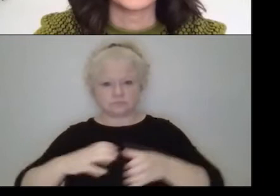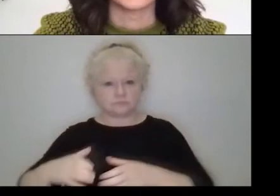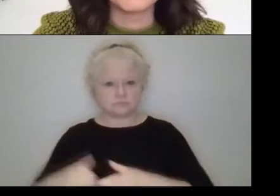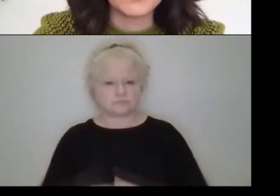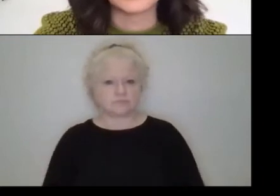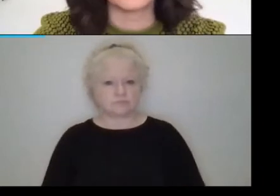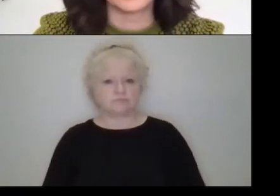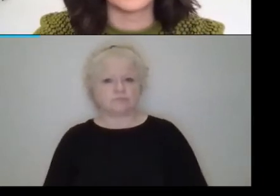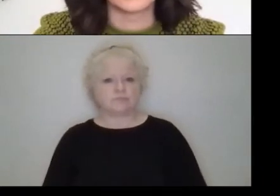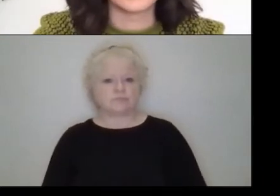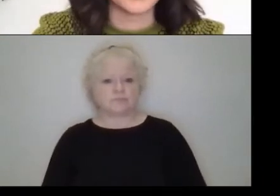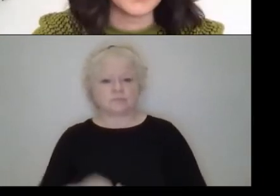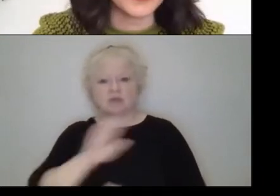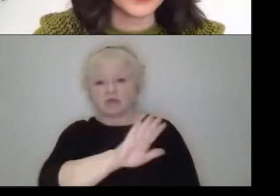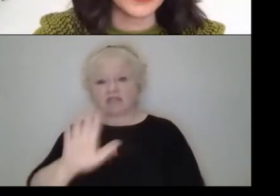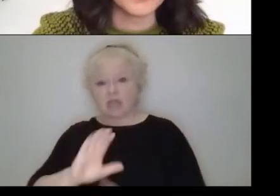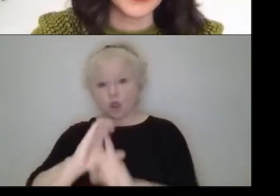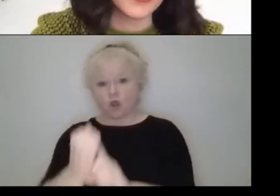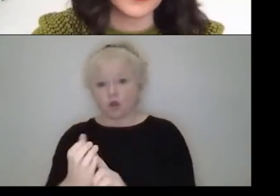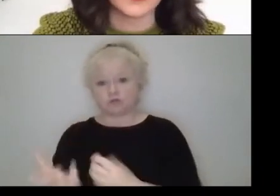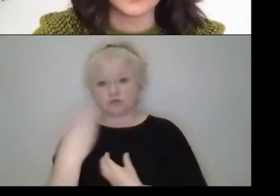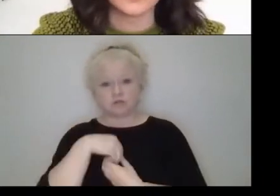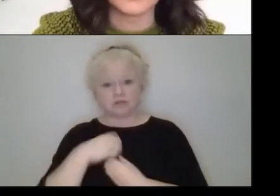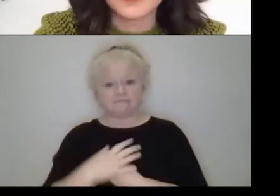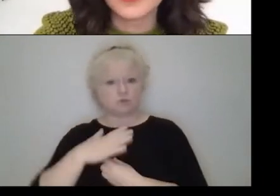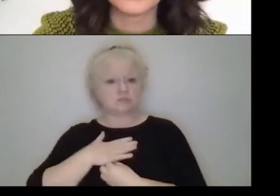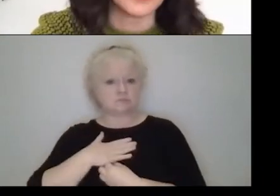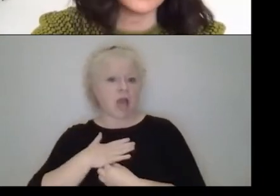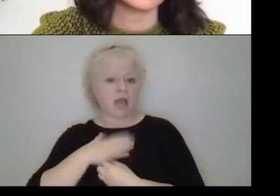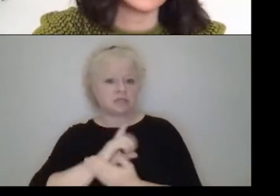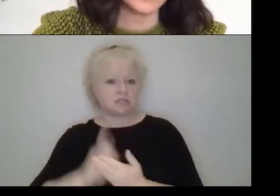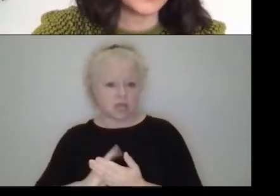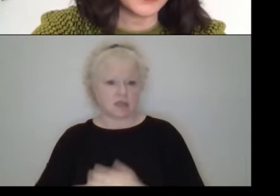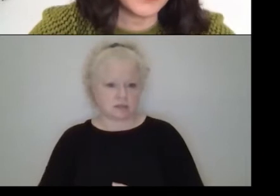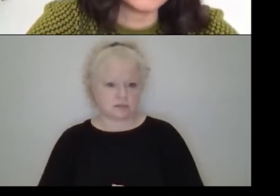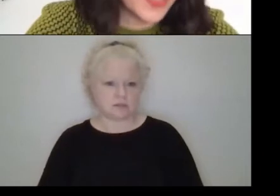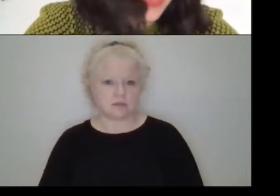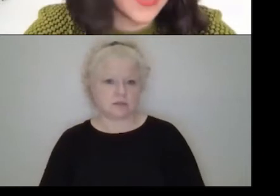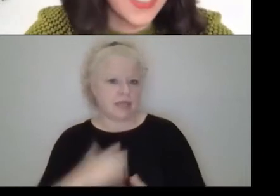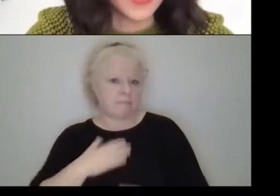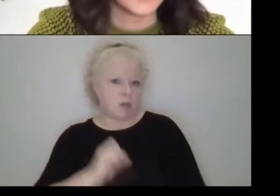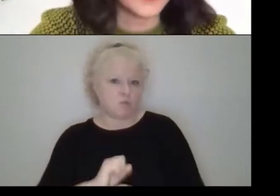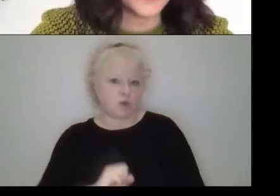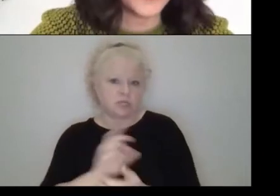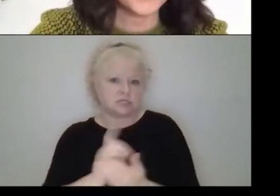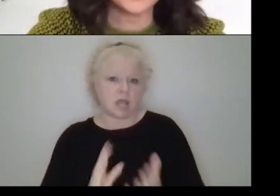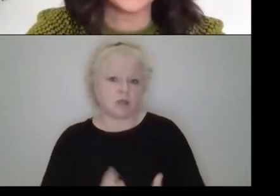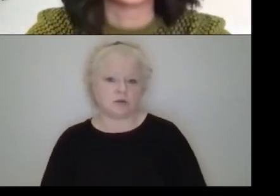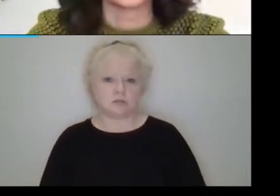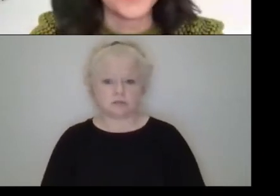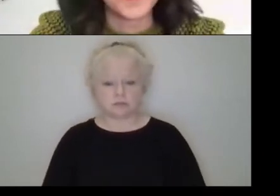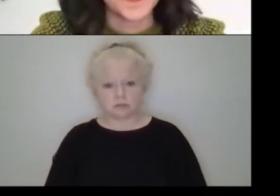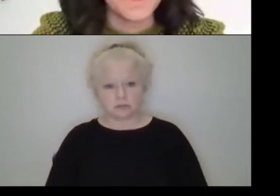influenced my idea about collaboration and diversity relevance in, in my work as a designer, um,